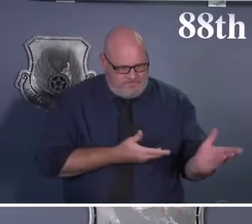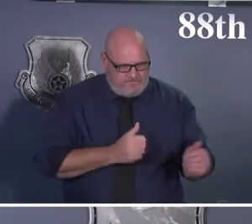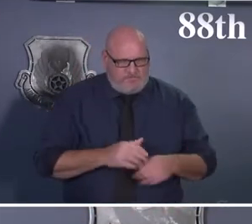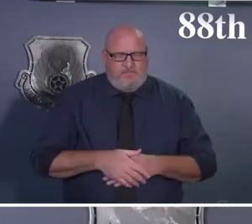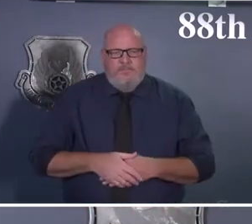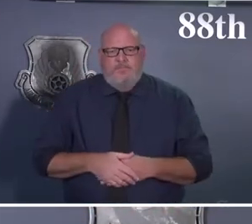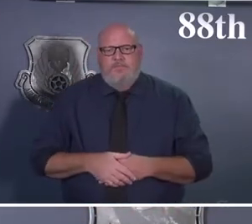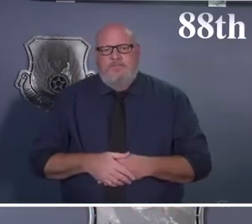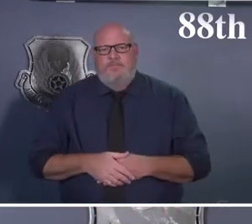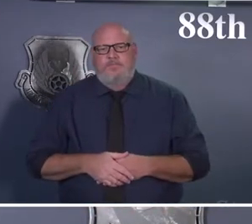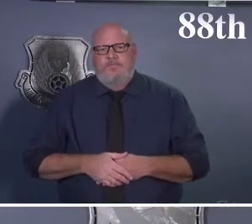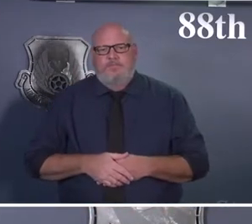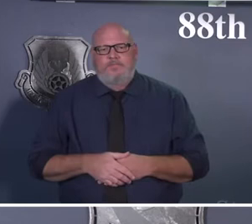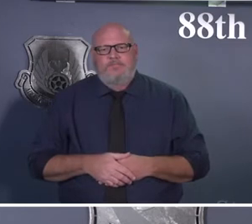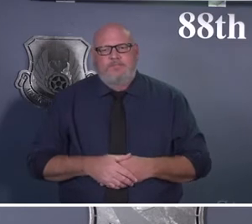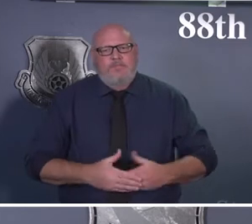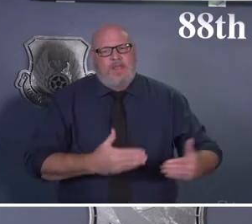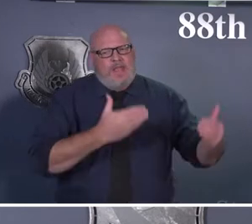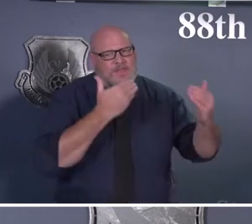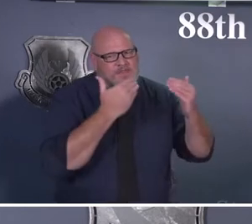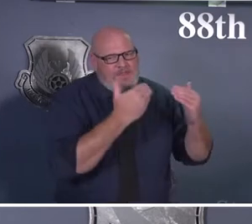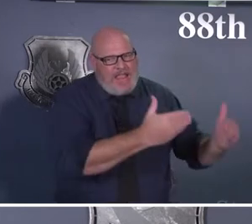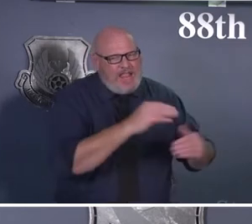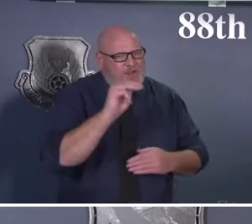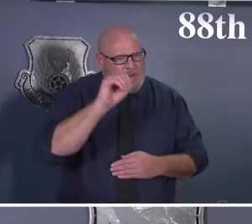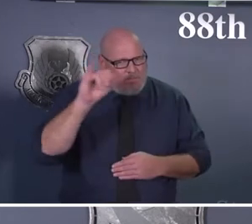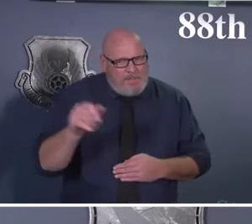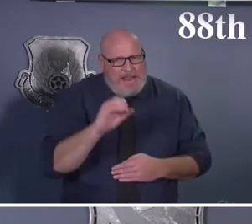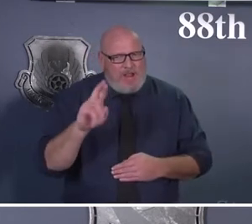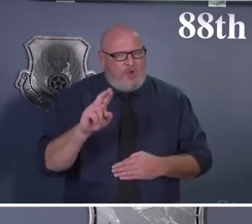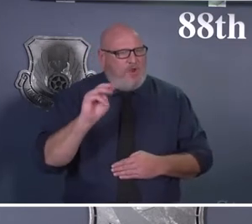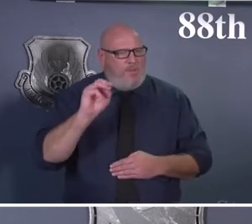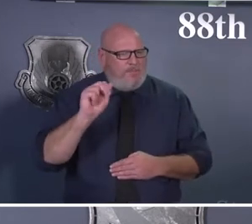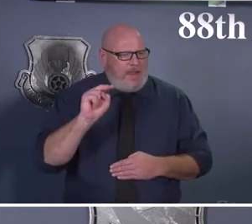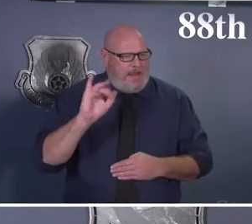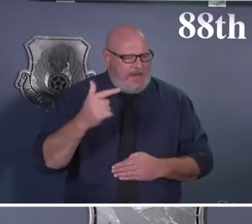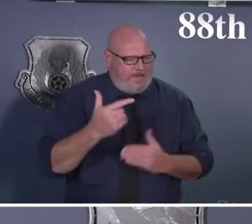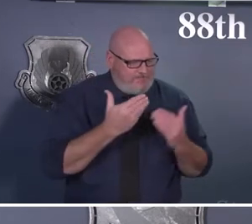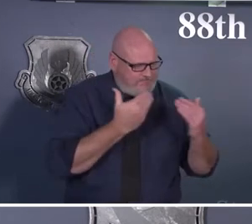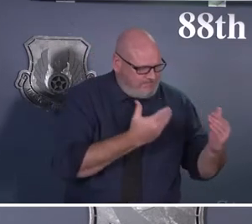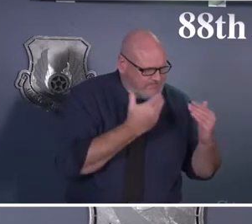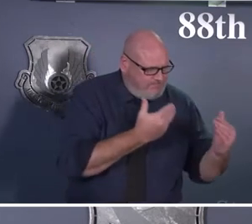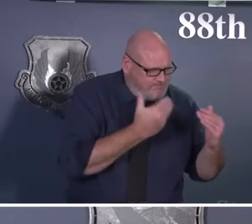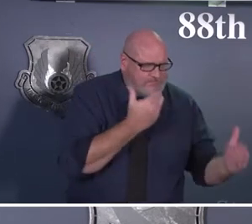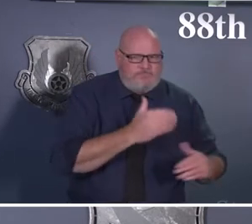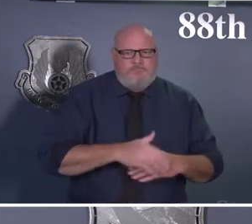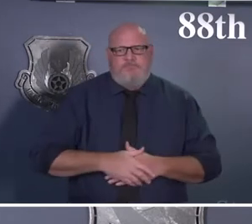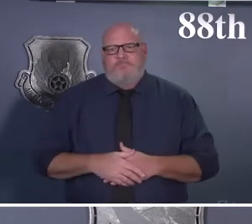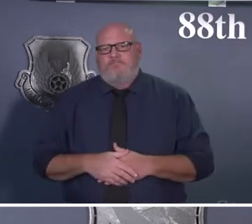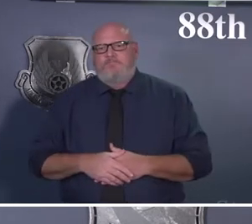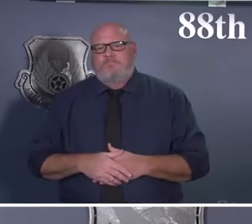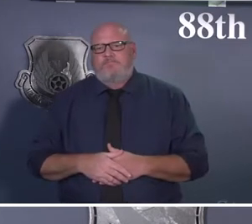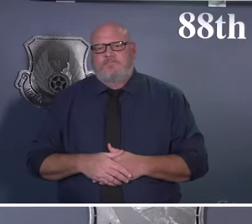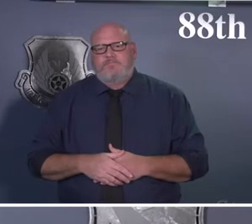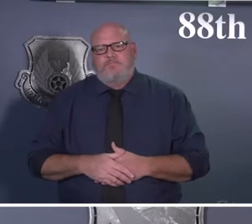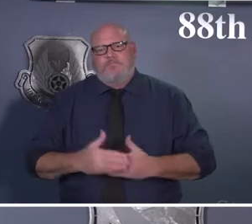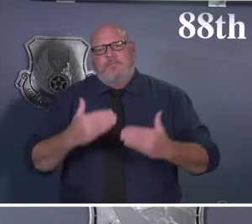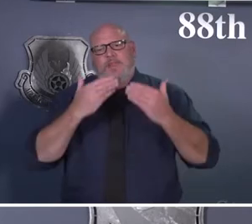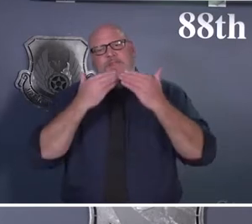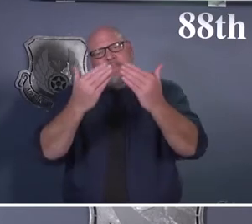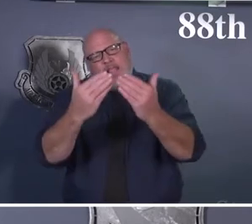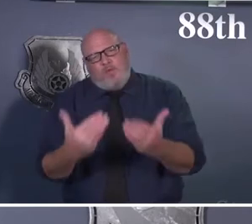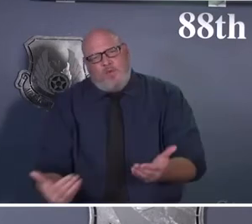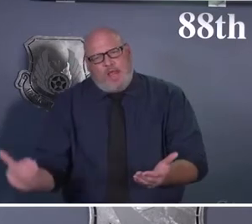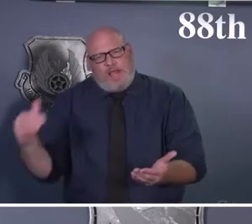appreciate the great work of you and the team. And I just want to echo what Colonel Miller said. Thank you so much for all of our great